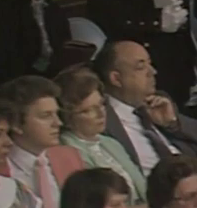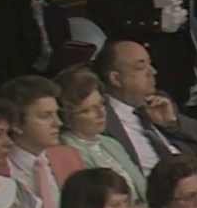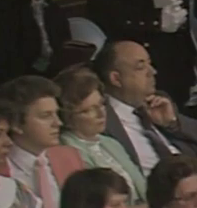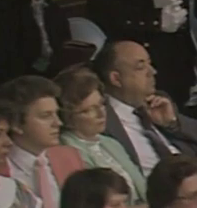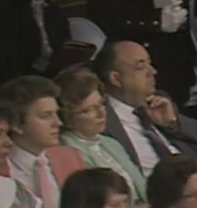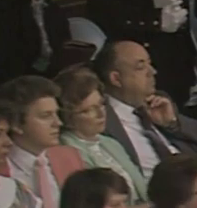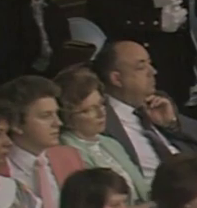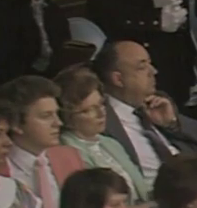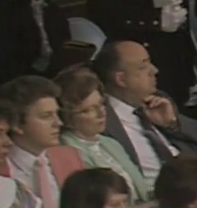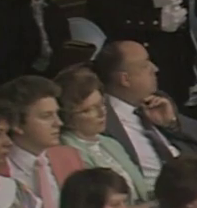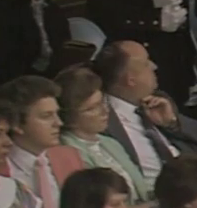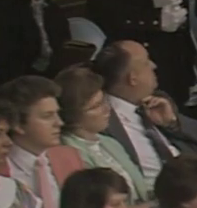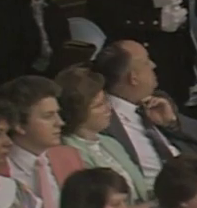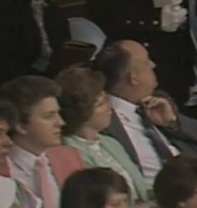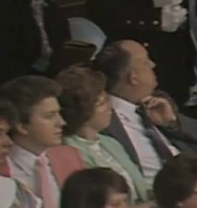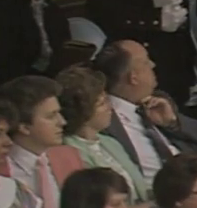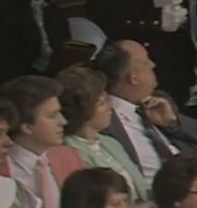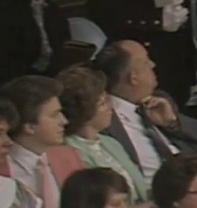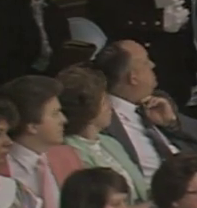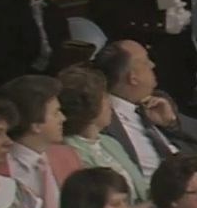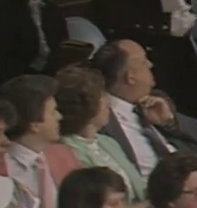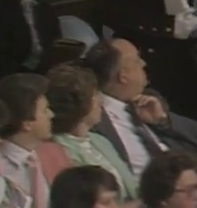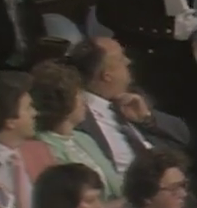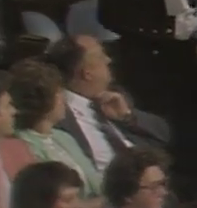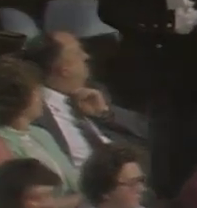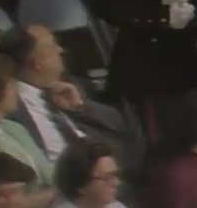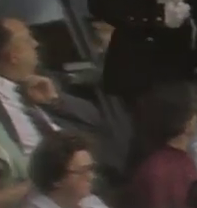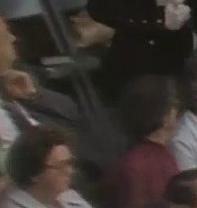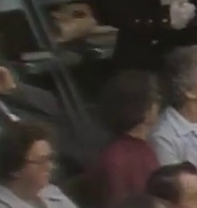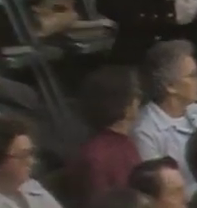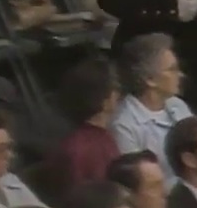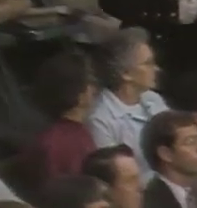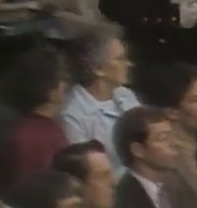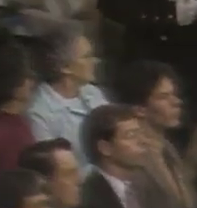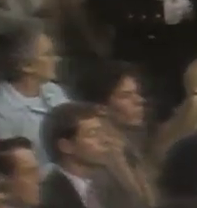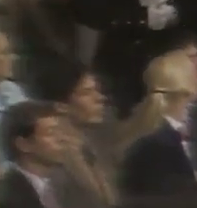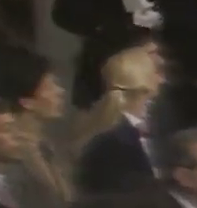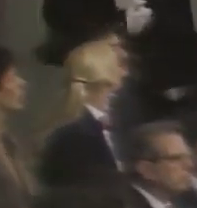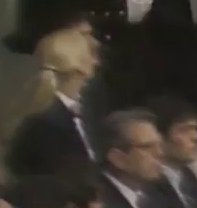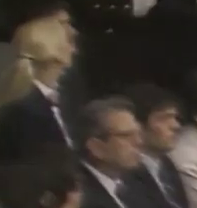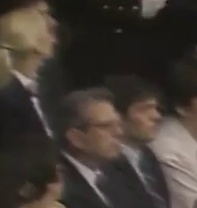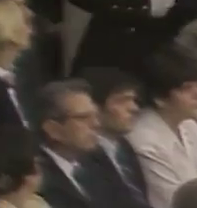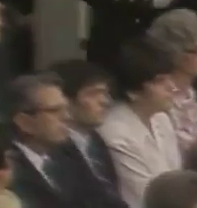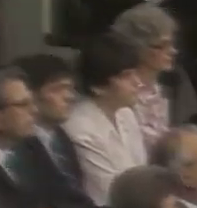Teleguard, forward, march. Thank you.